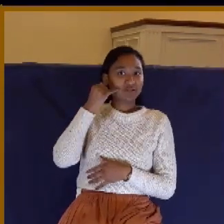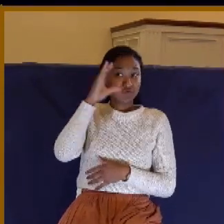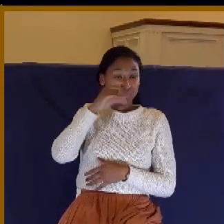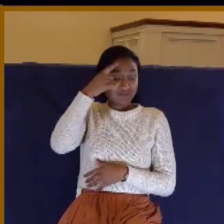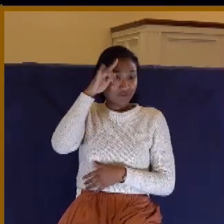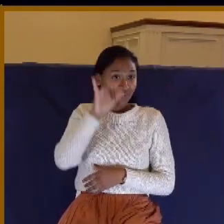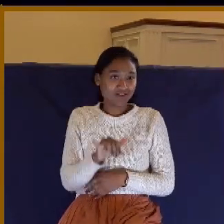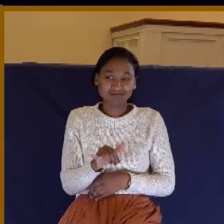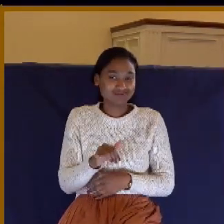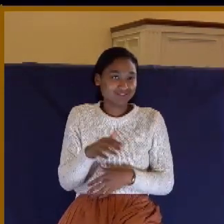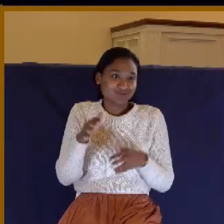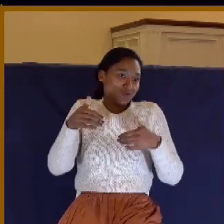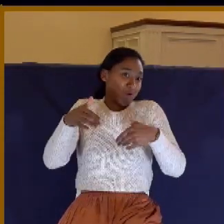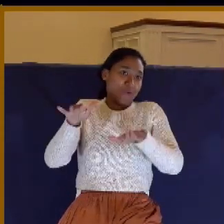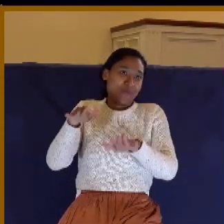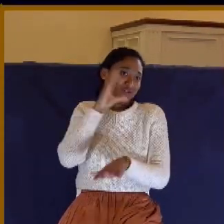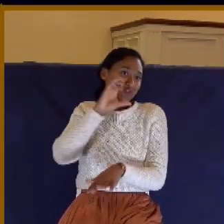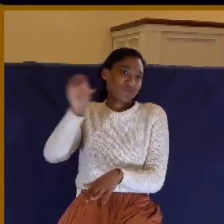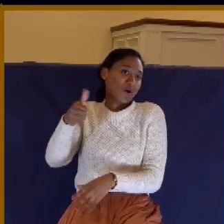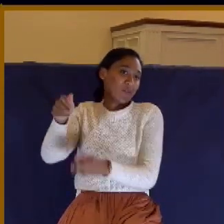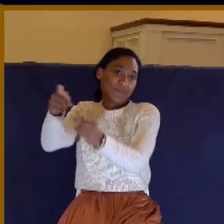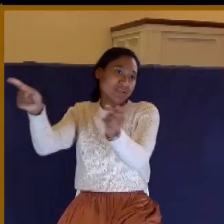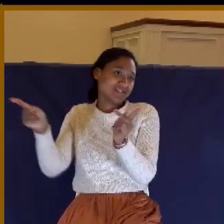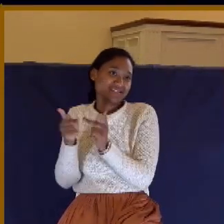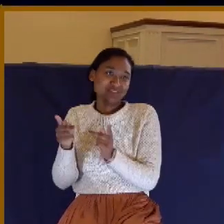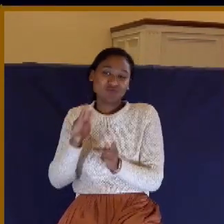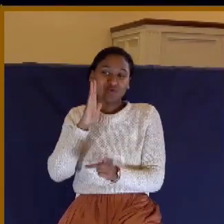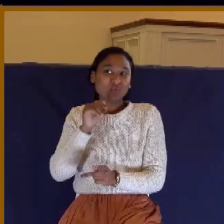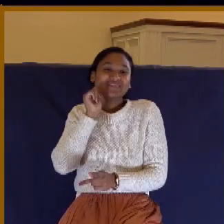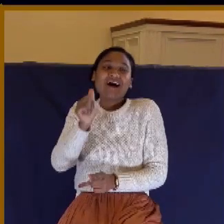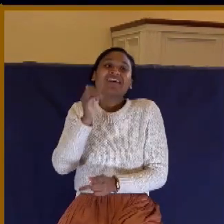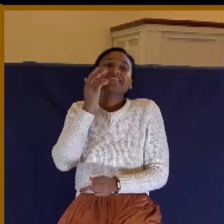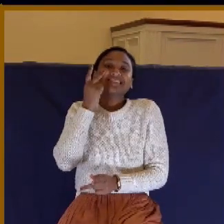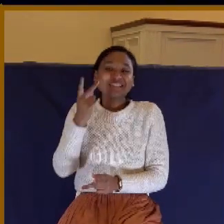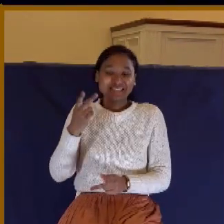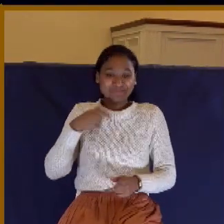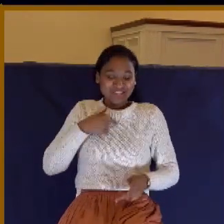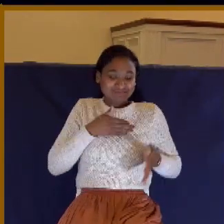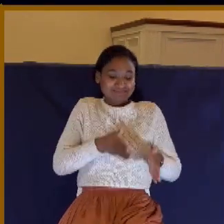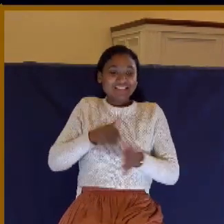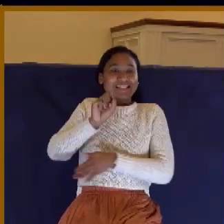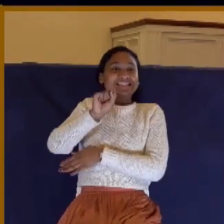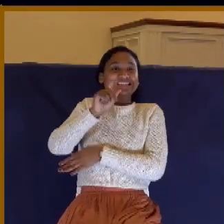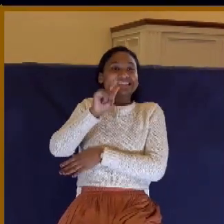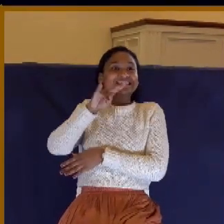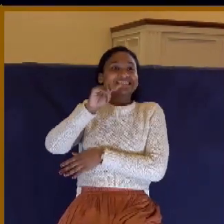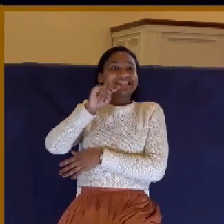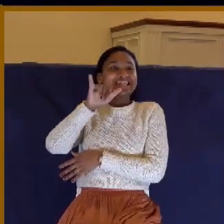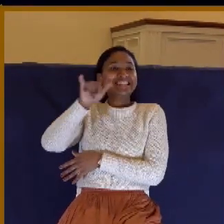you just may as well go somewhere else. You'll never see this preacher in skinny jeans. I promise you that.